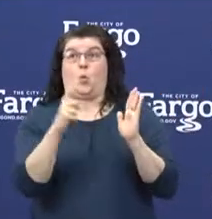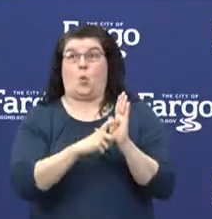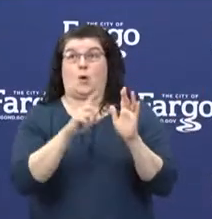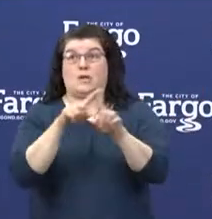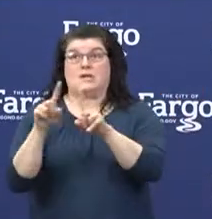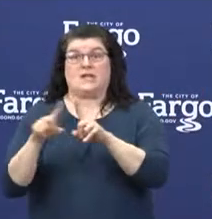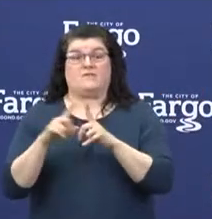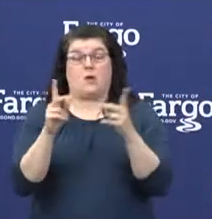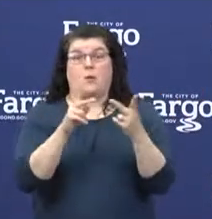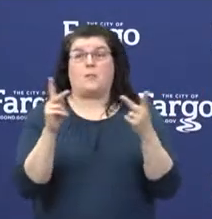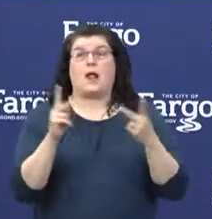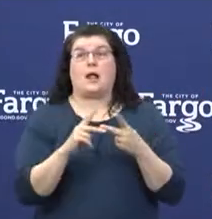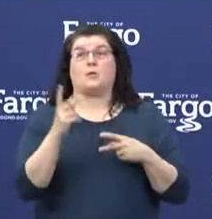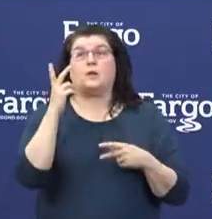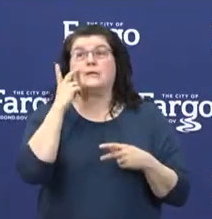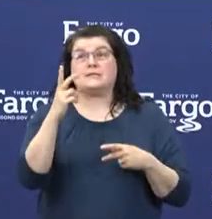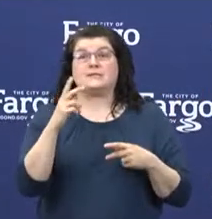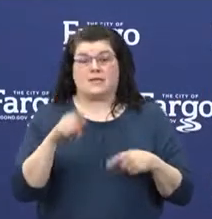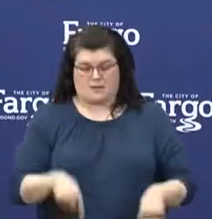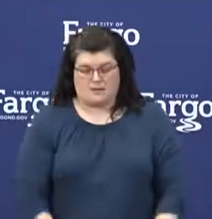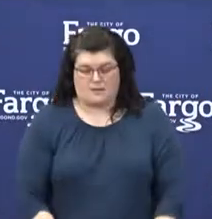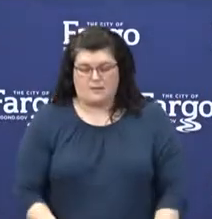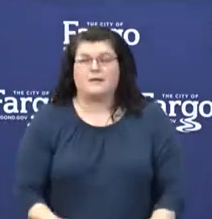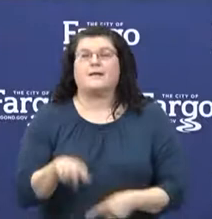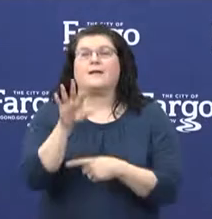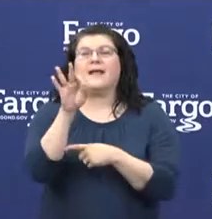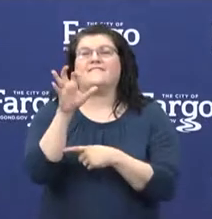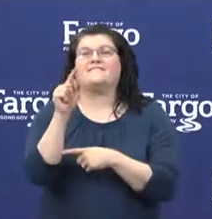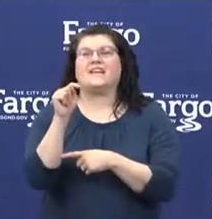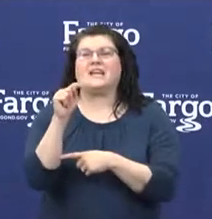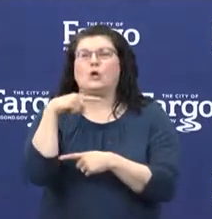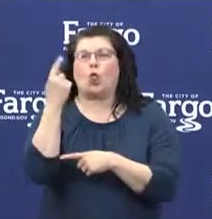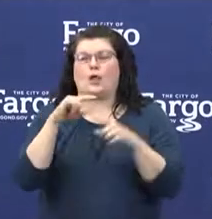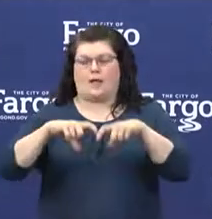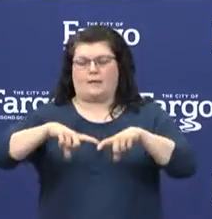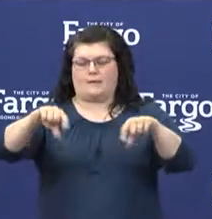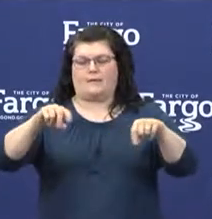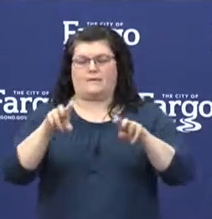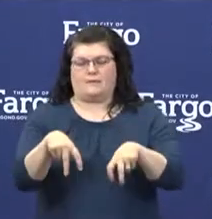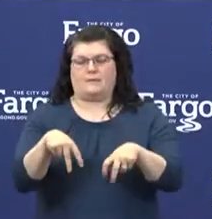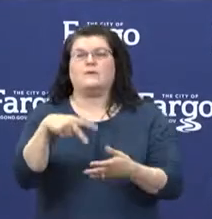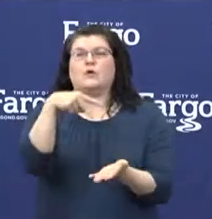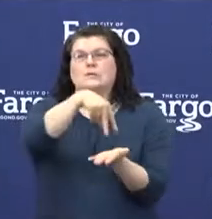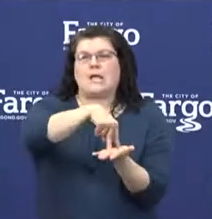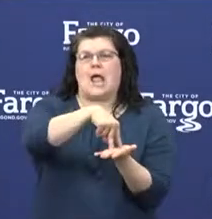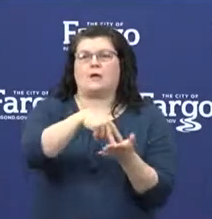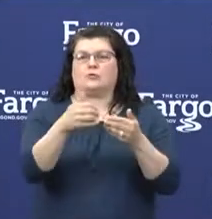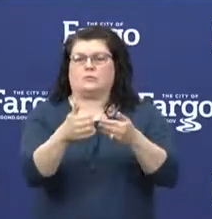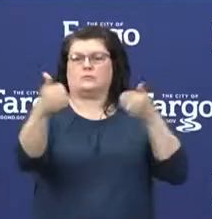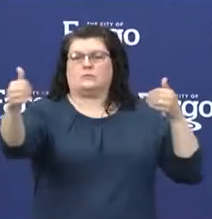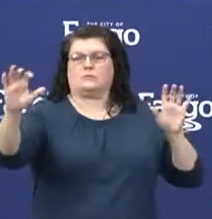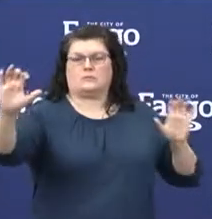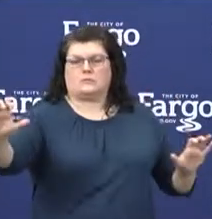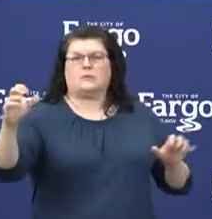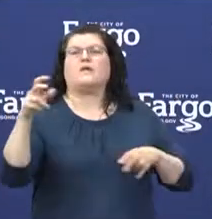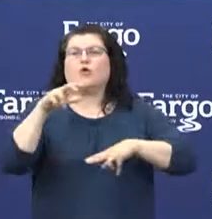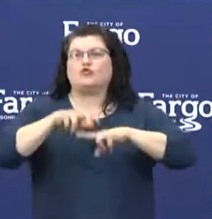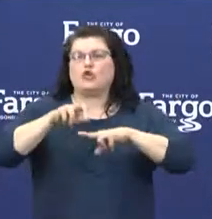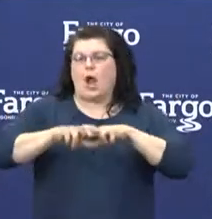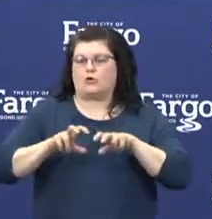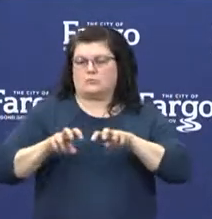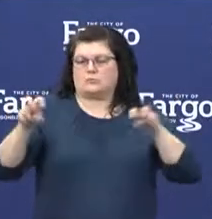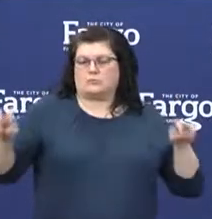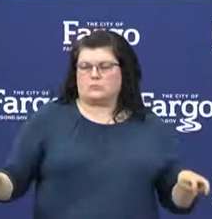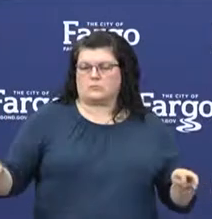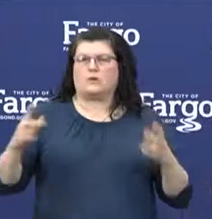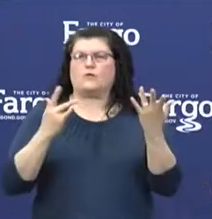of different places, there's feet on the floor, signage up to remind people to keep separated, better chair separation in our waiting areas.